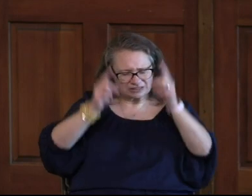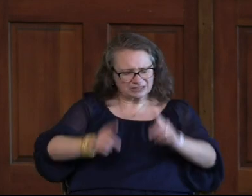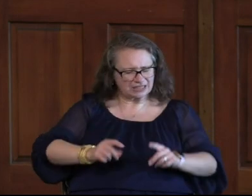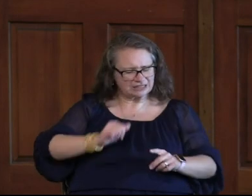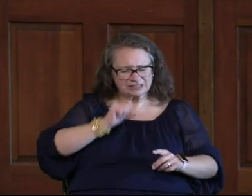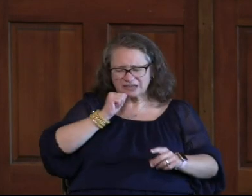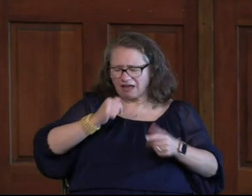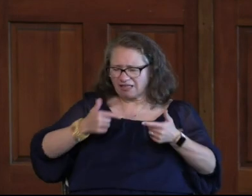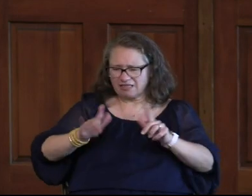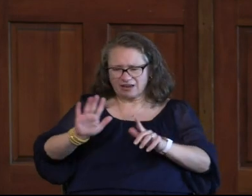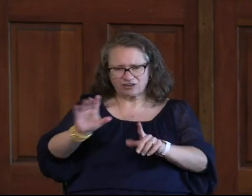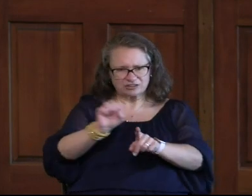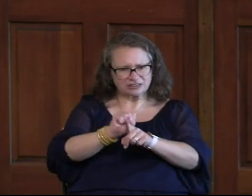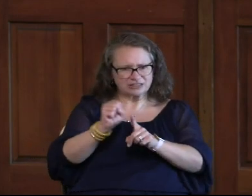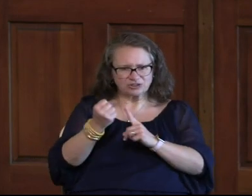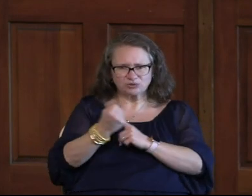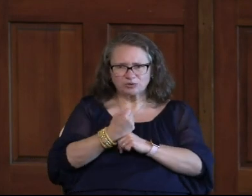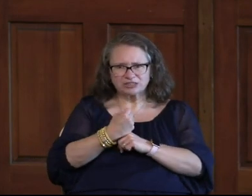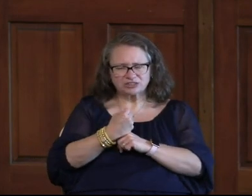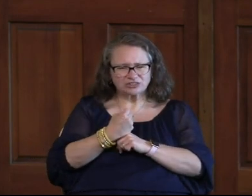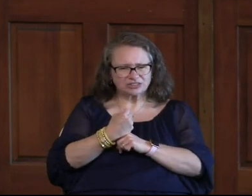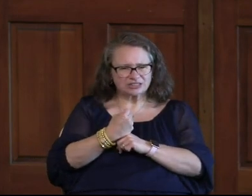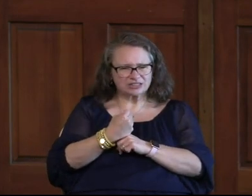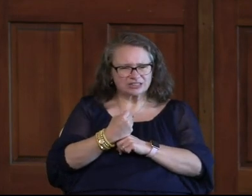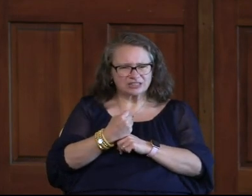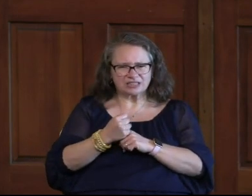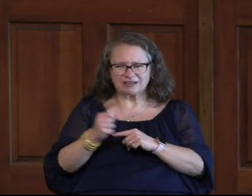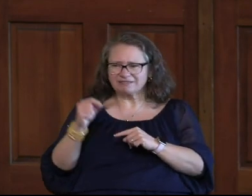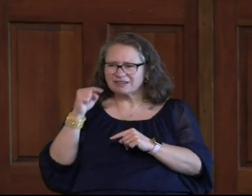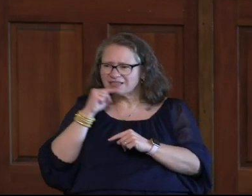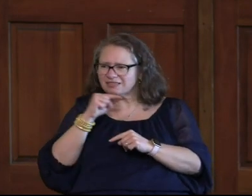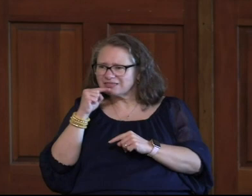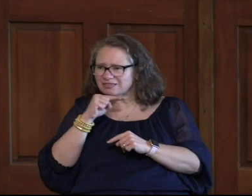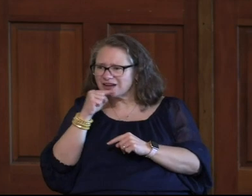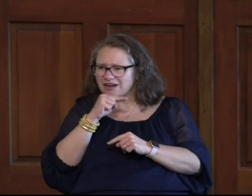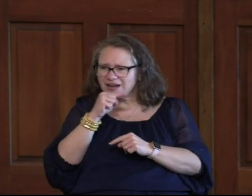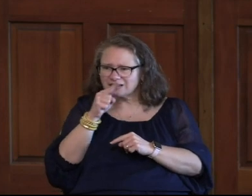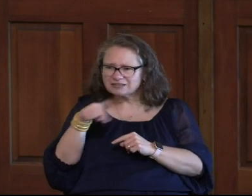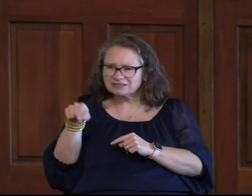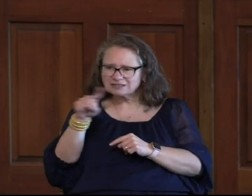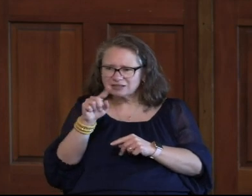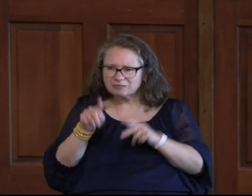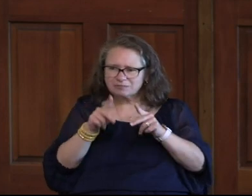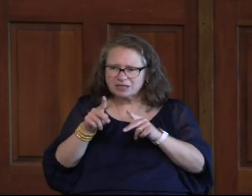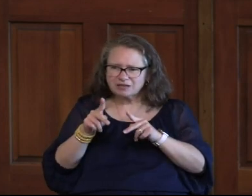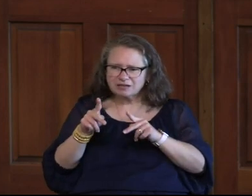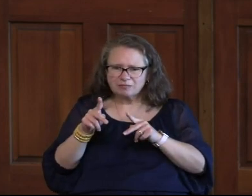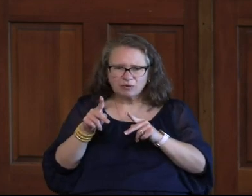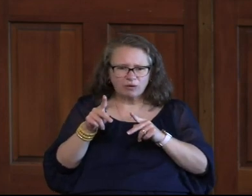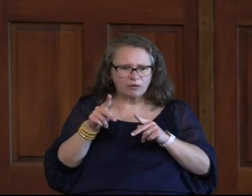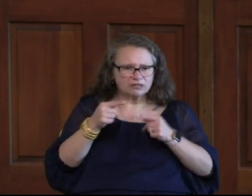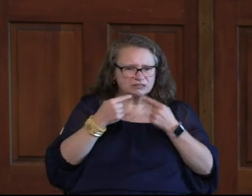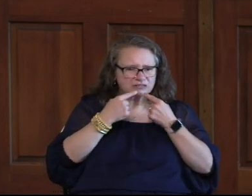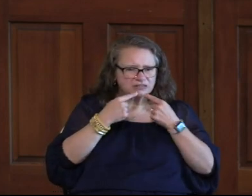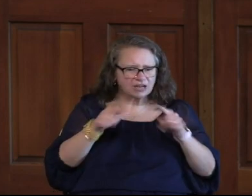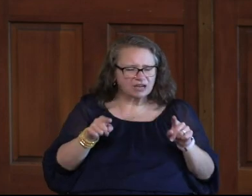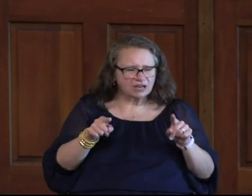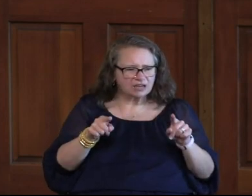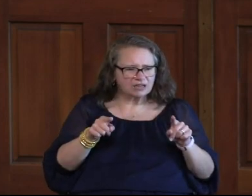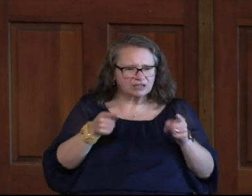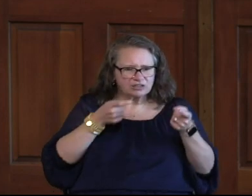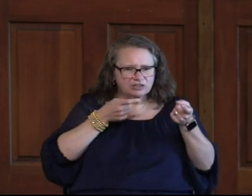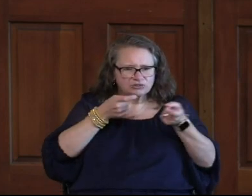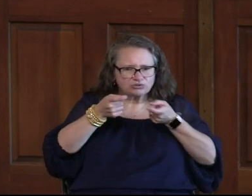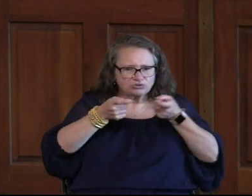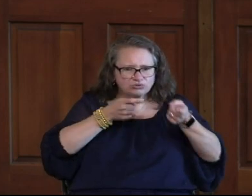not to let let her circumstances and the lies that come from grief be